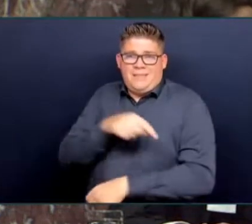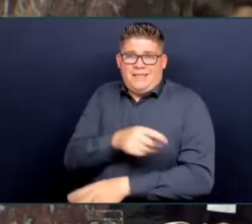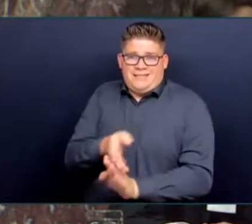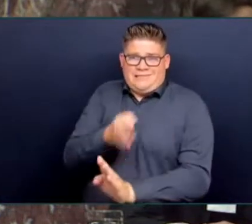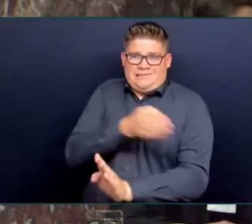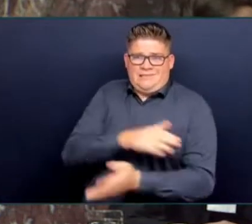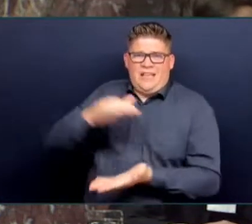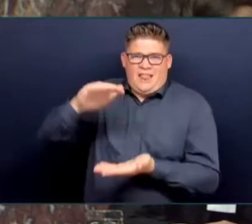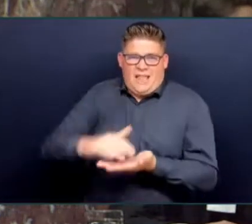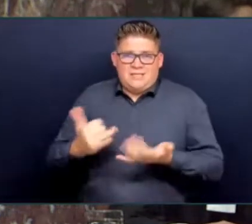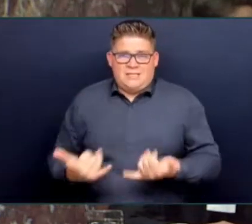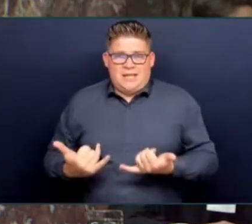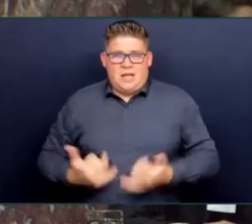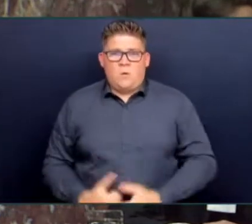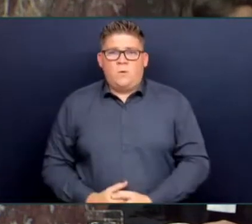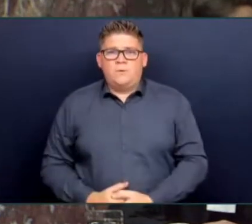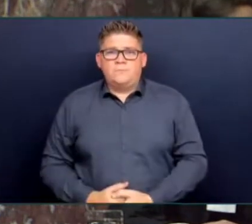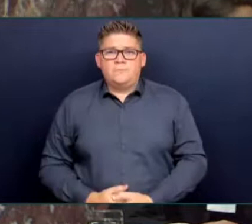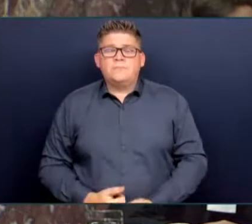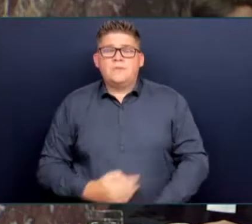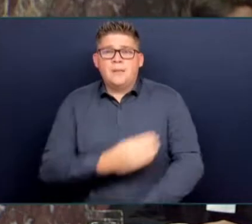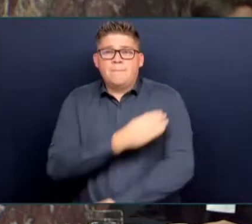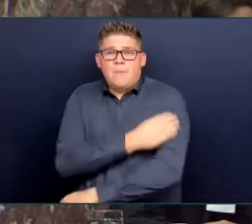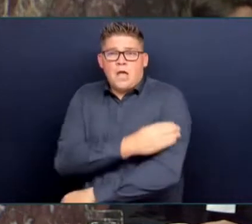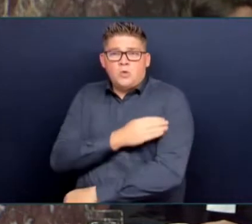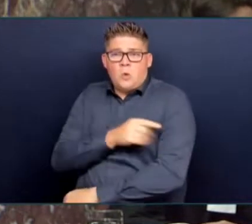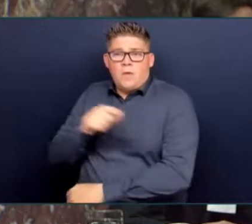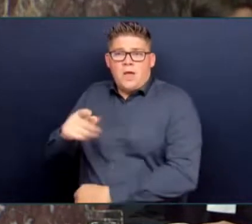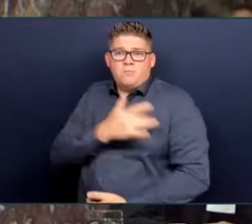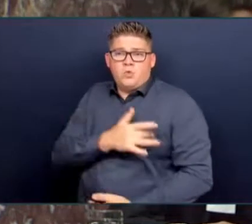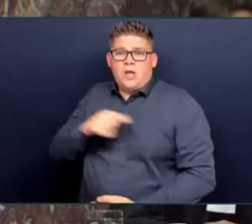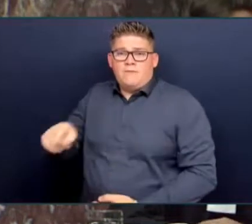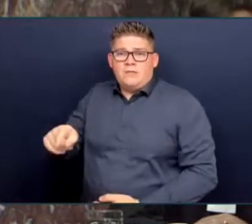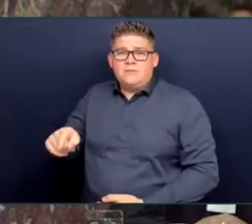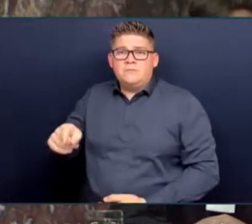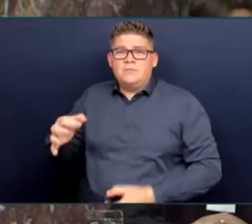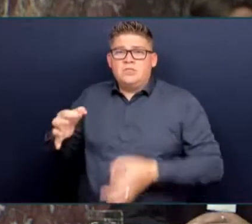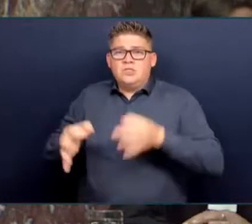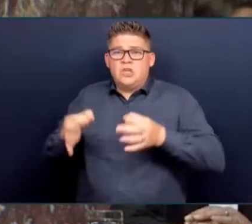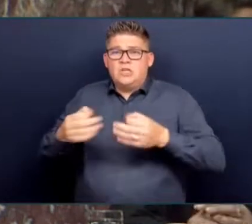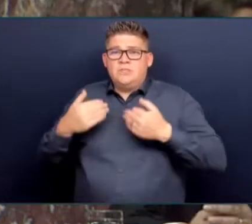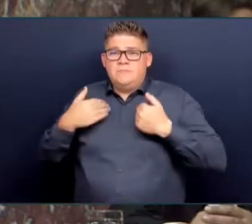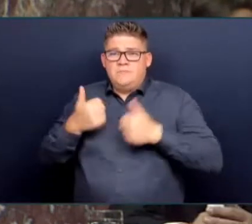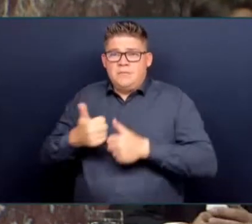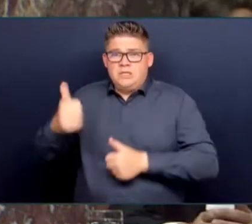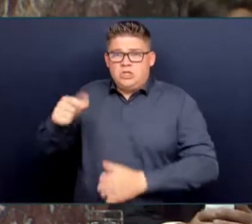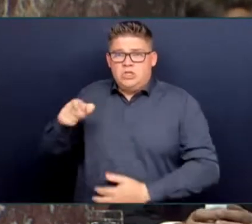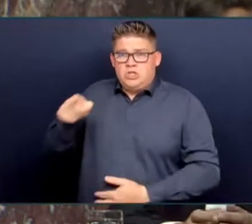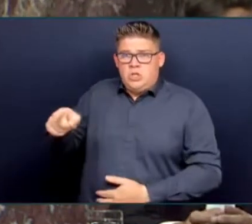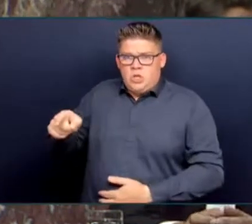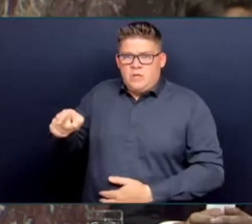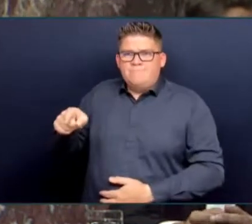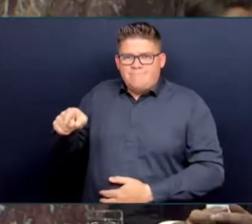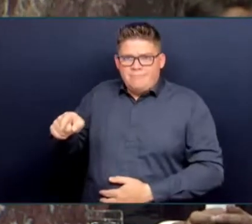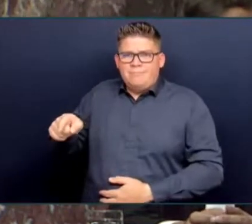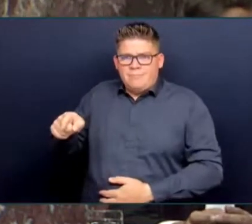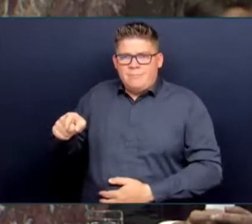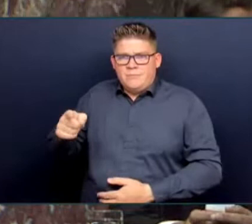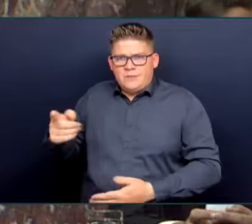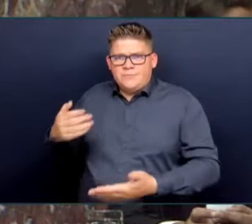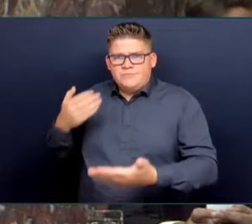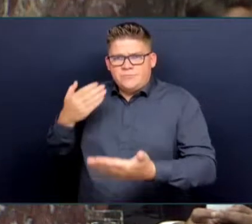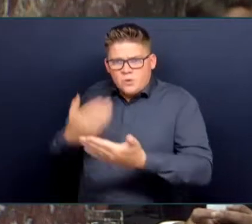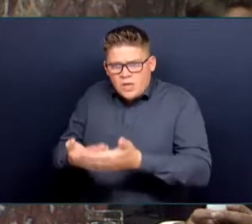Gertsen, said after our meetings in Halifax the following. The Manitoba government came with a clear message that too many violent